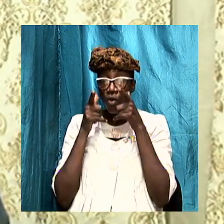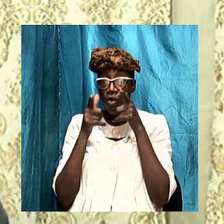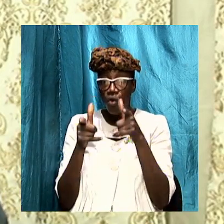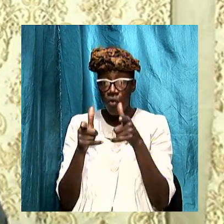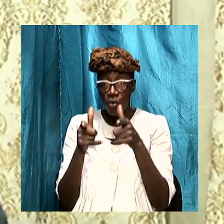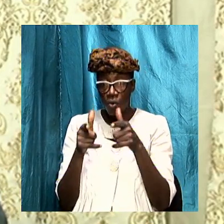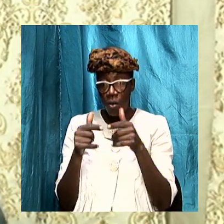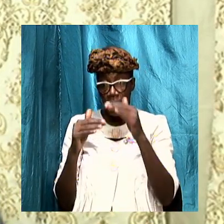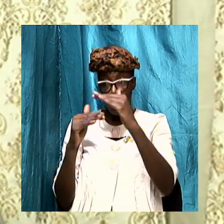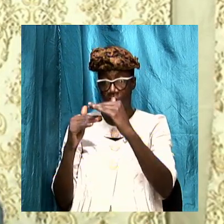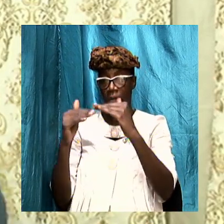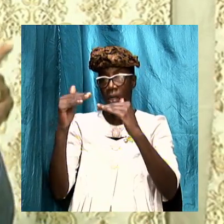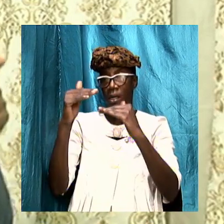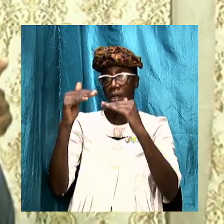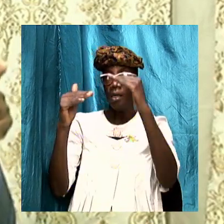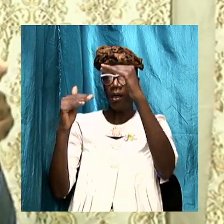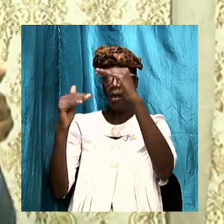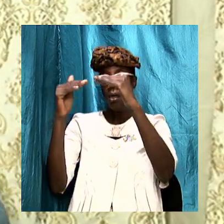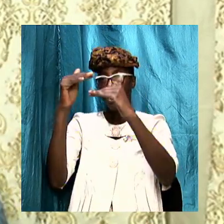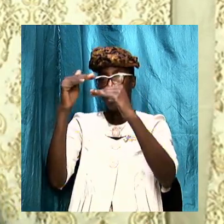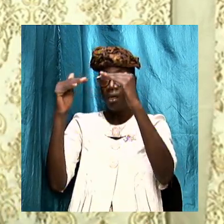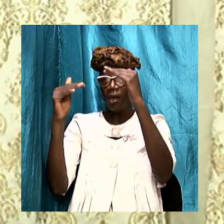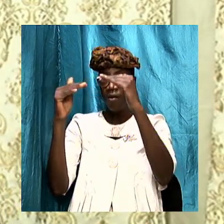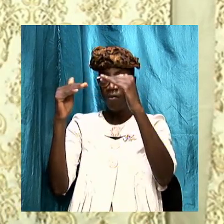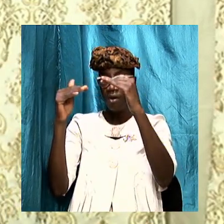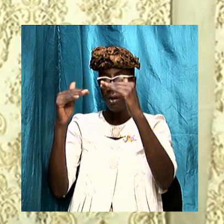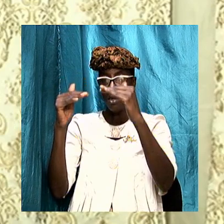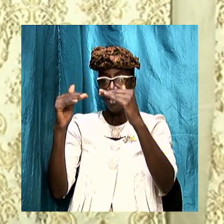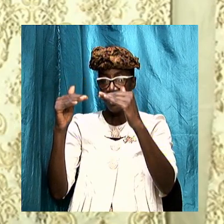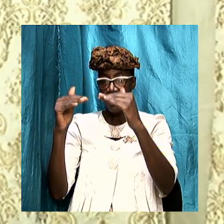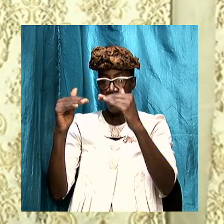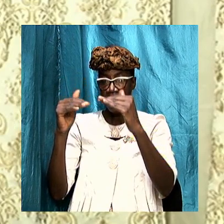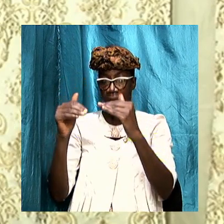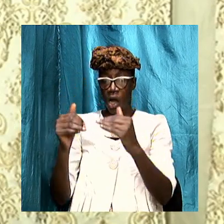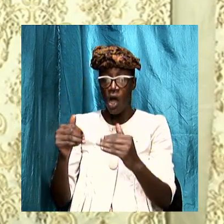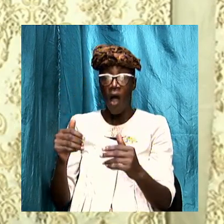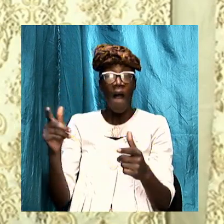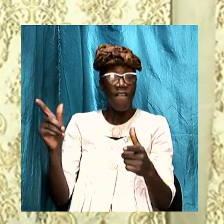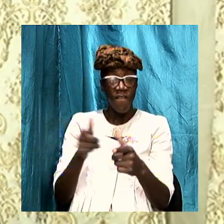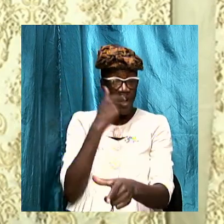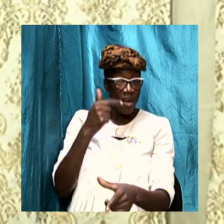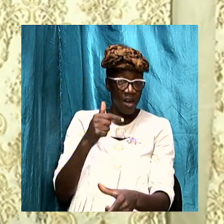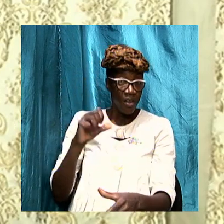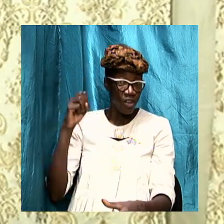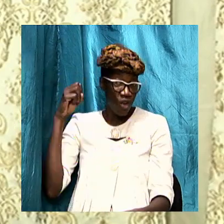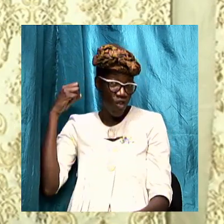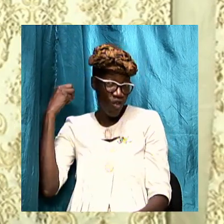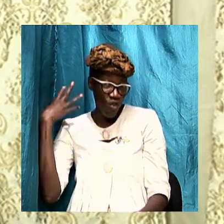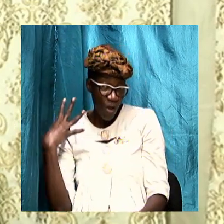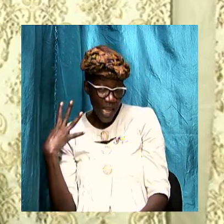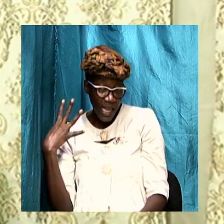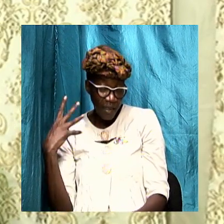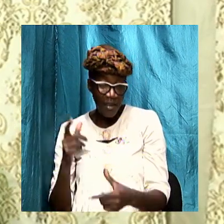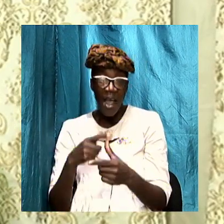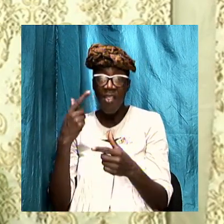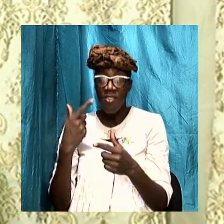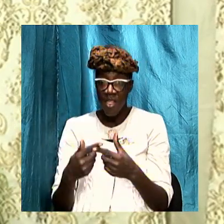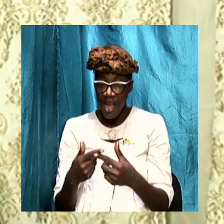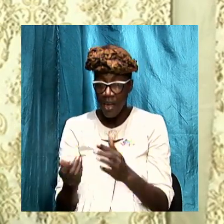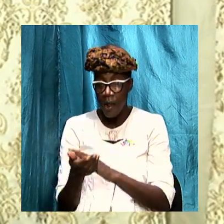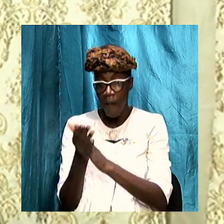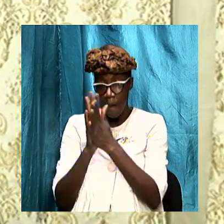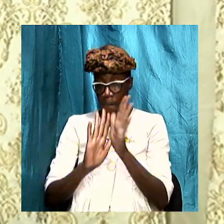sequencing it says grace then it says peace it didn't say peace and then grace